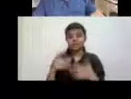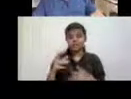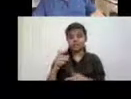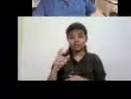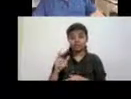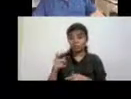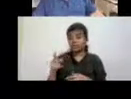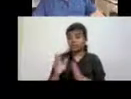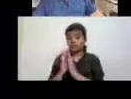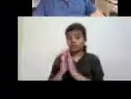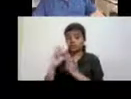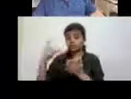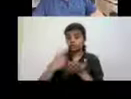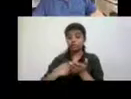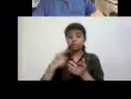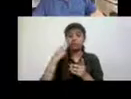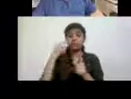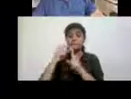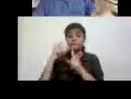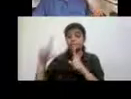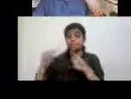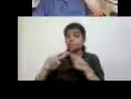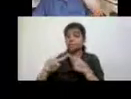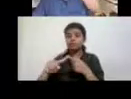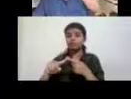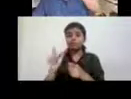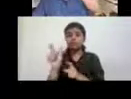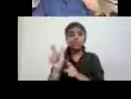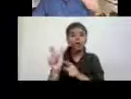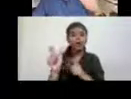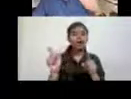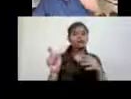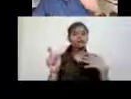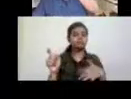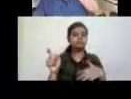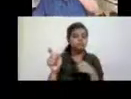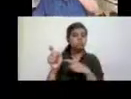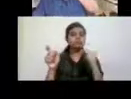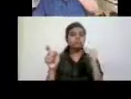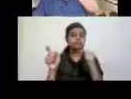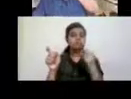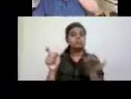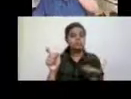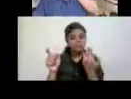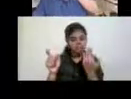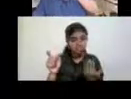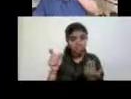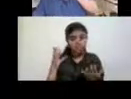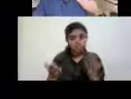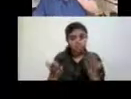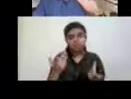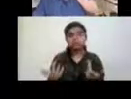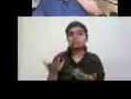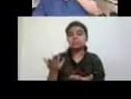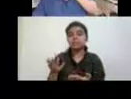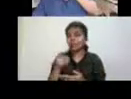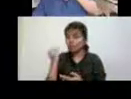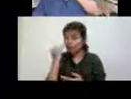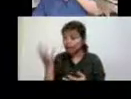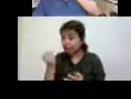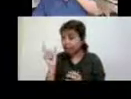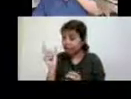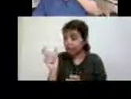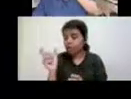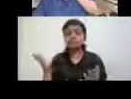because cripple was considered a derogatory term. And a lot of the terms that were used in the past were now considered derogatory. So we're talking about a kind of